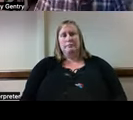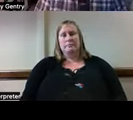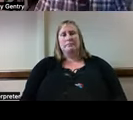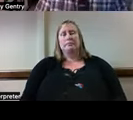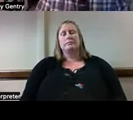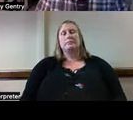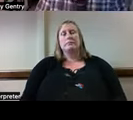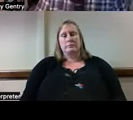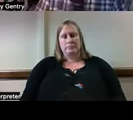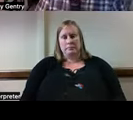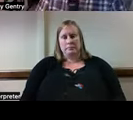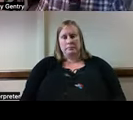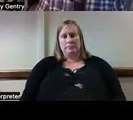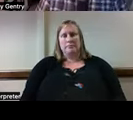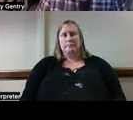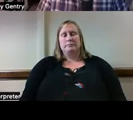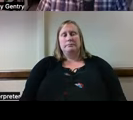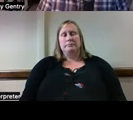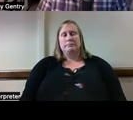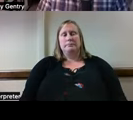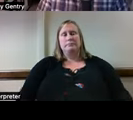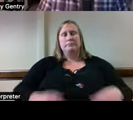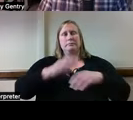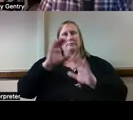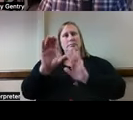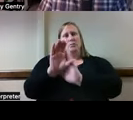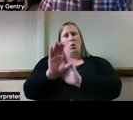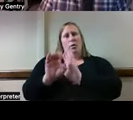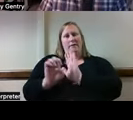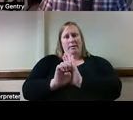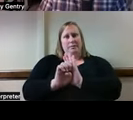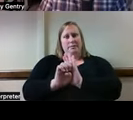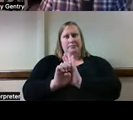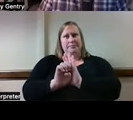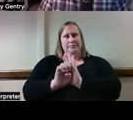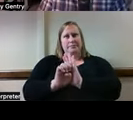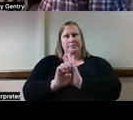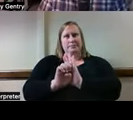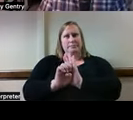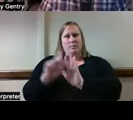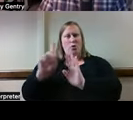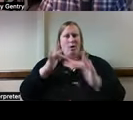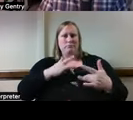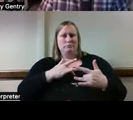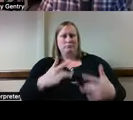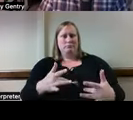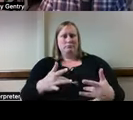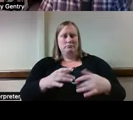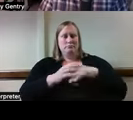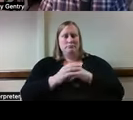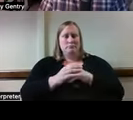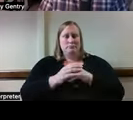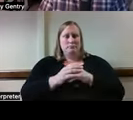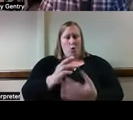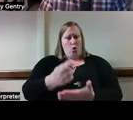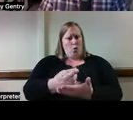I've been thinking about looking at the code of ethics, thinking about where is the most likely place a rehab